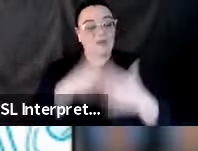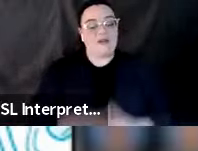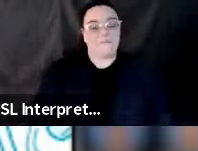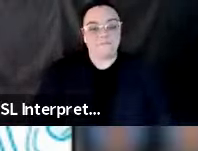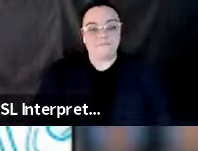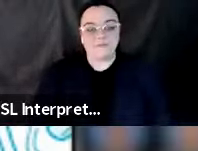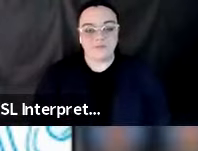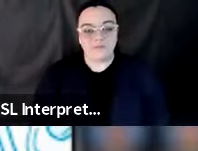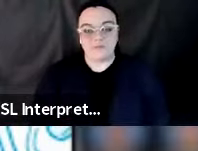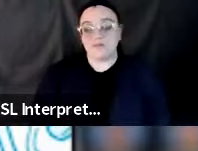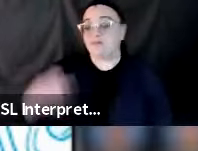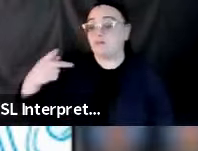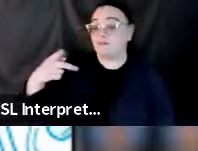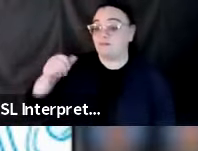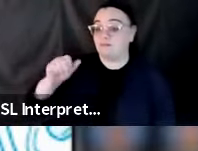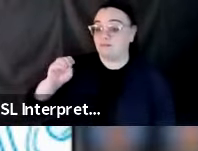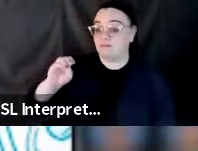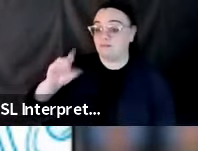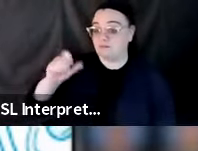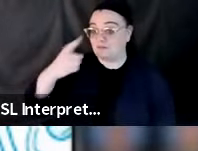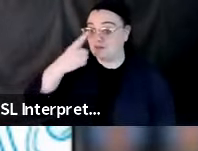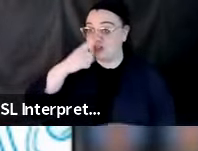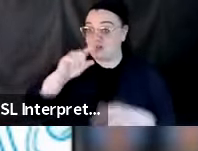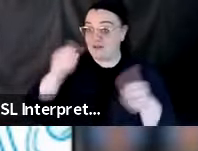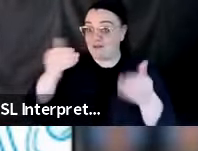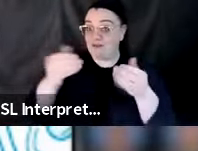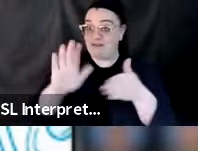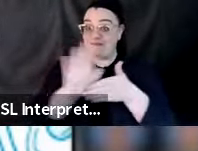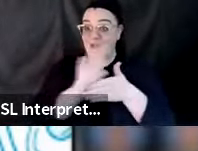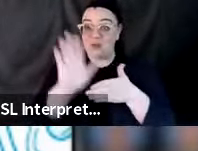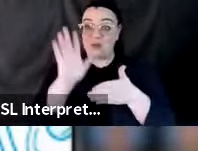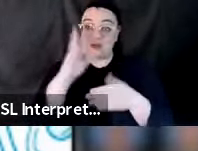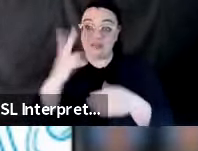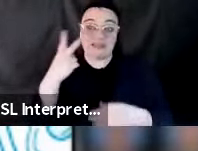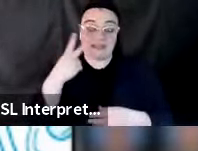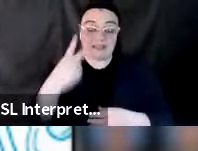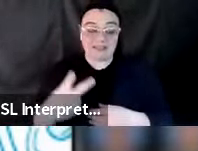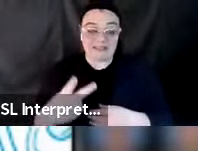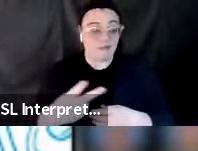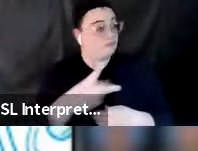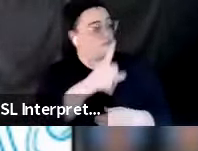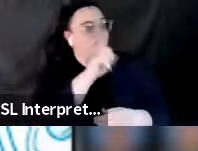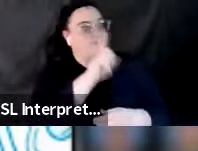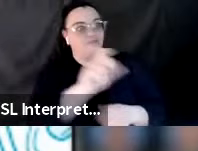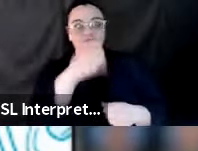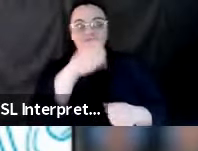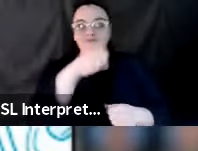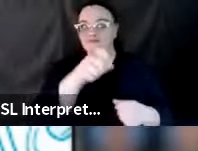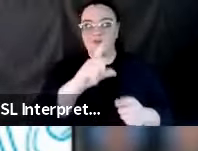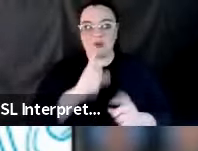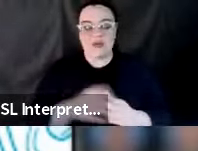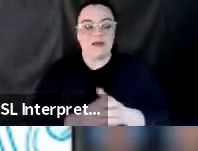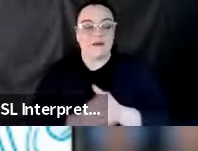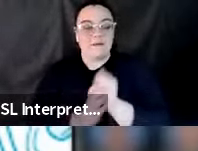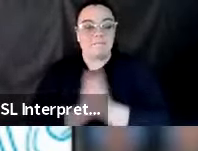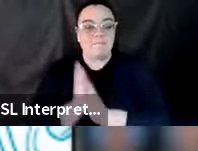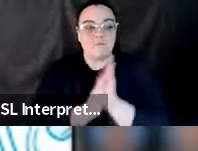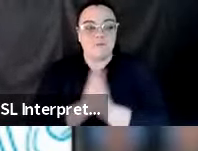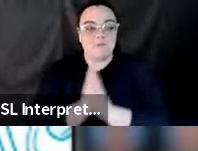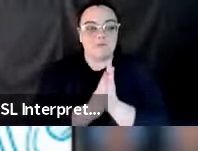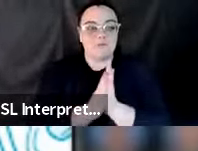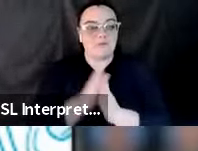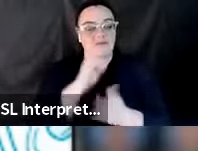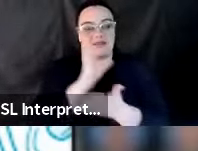Pamela, could you please introduce the video we're about to see? Yes, of course. As part of our